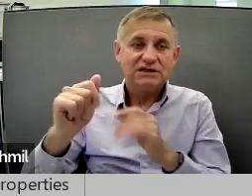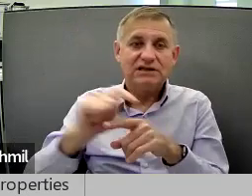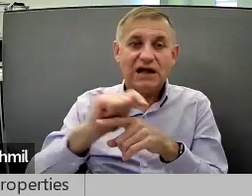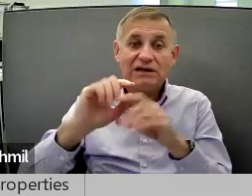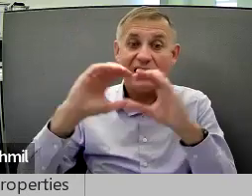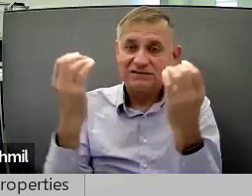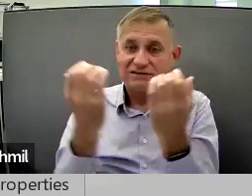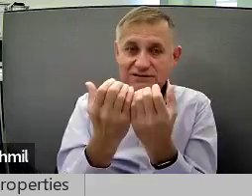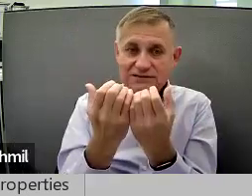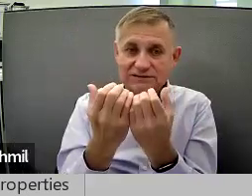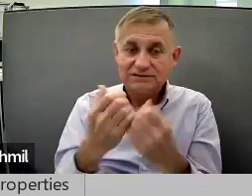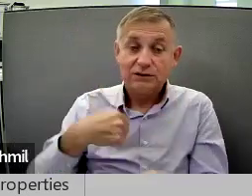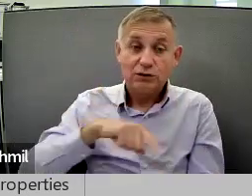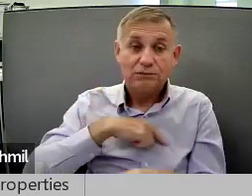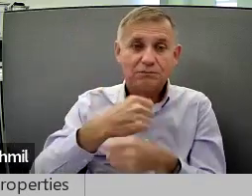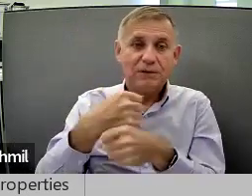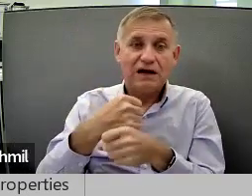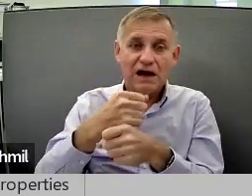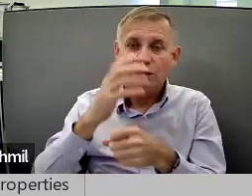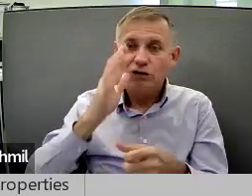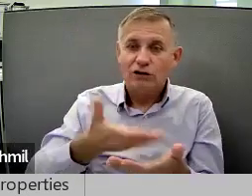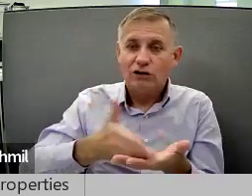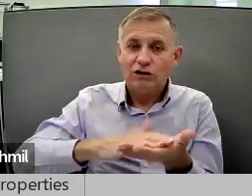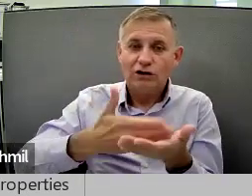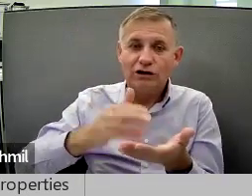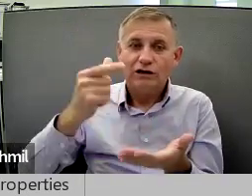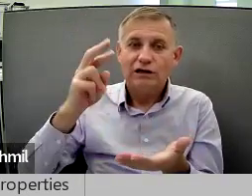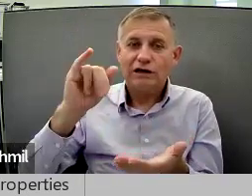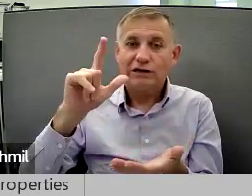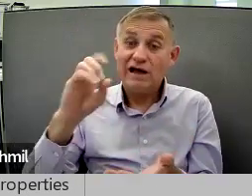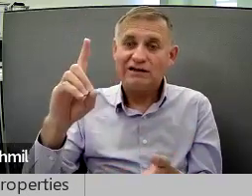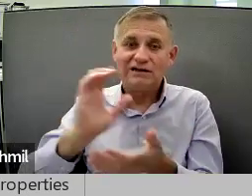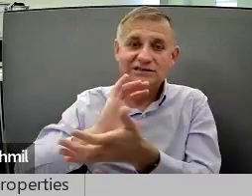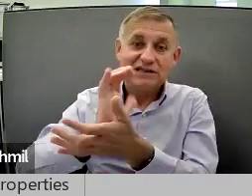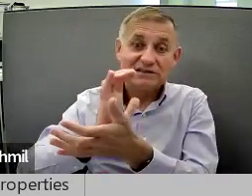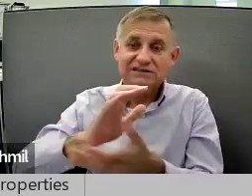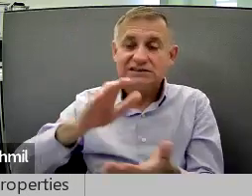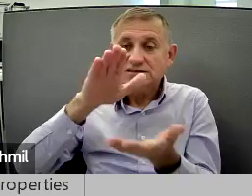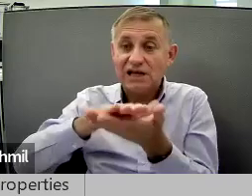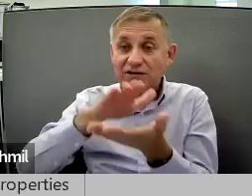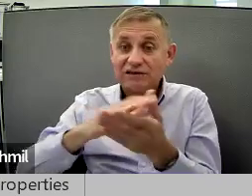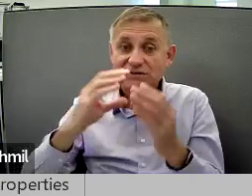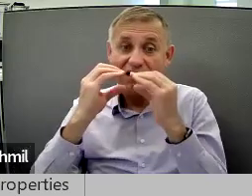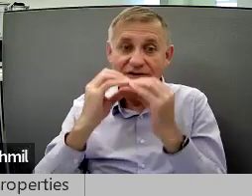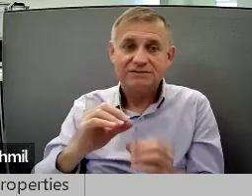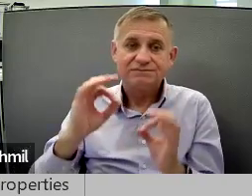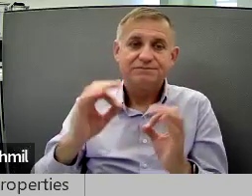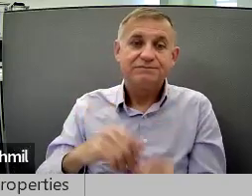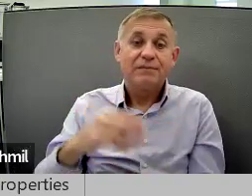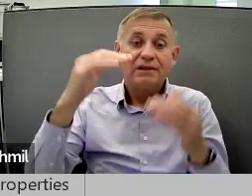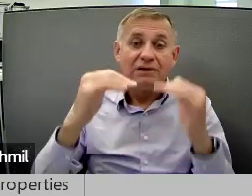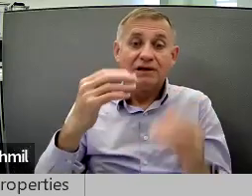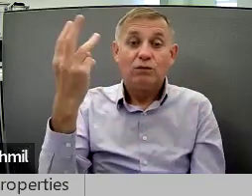training class as we make grilled cheese sandwiches.